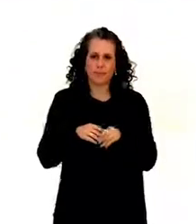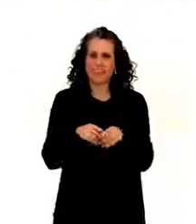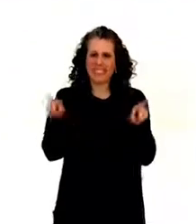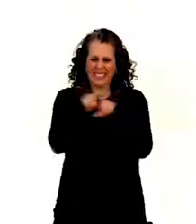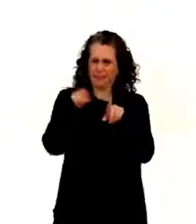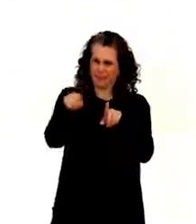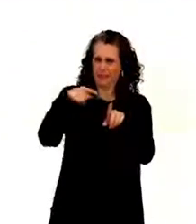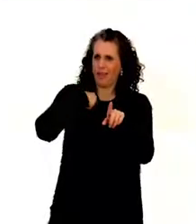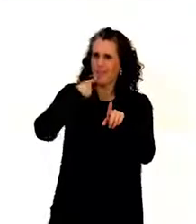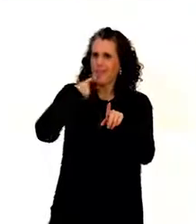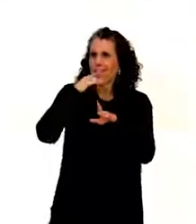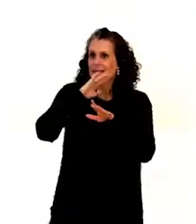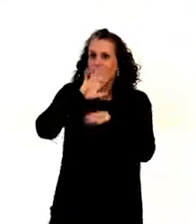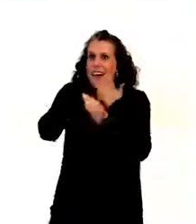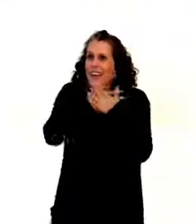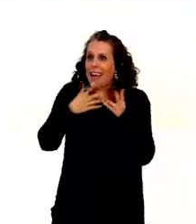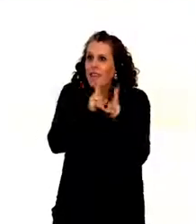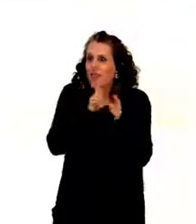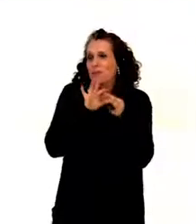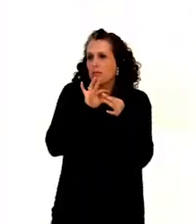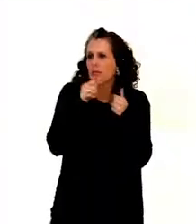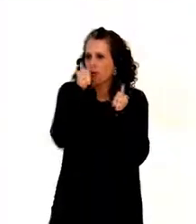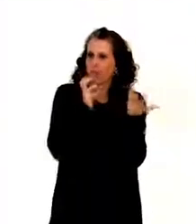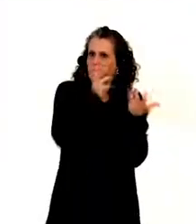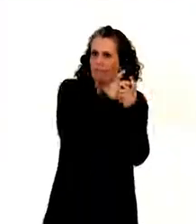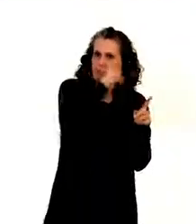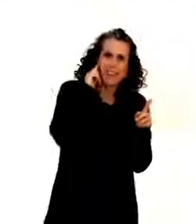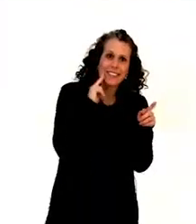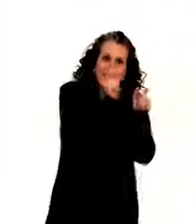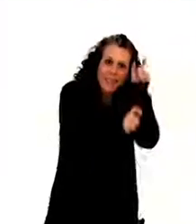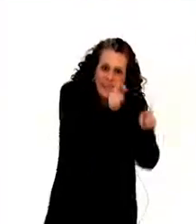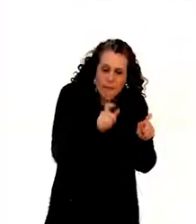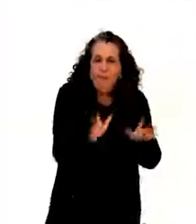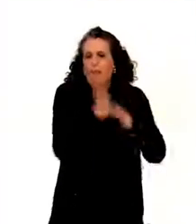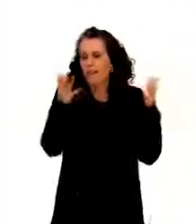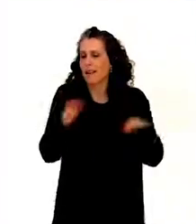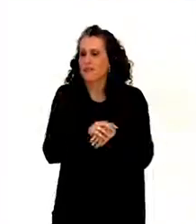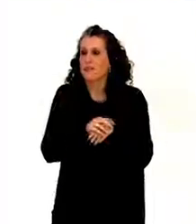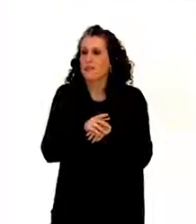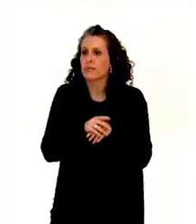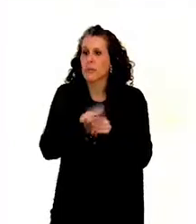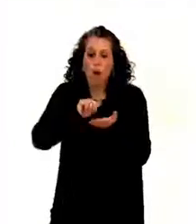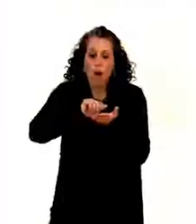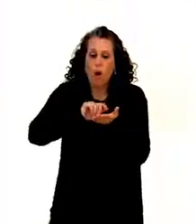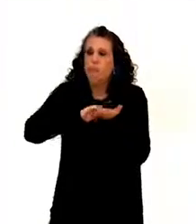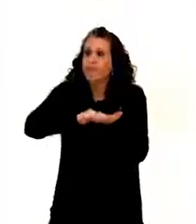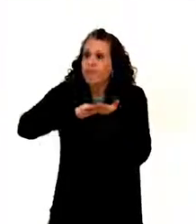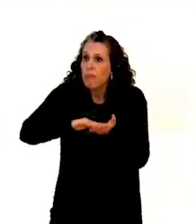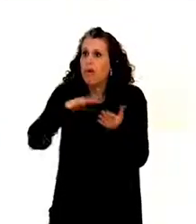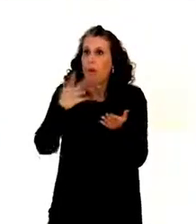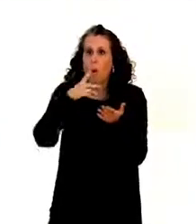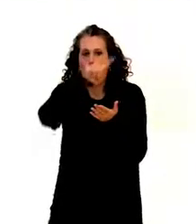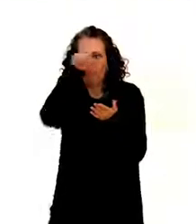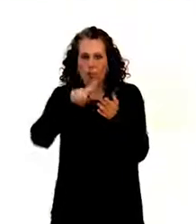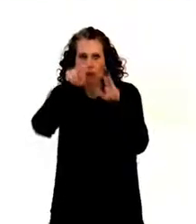mentioned. Sign language interpretation for deaf persons. Electronic formats, braille print for blind persons.